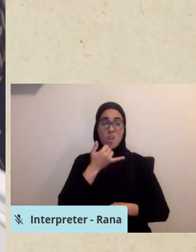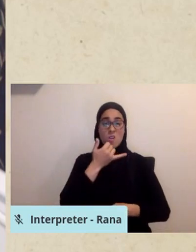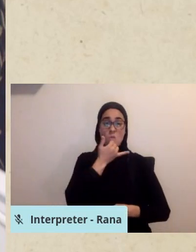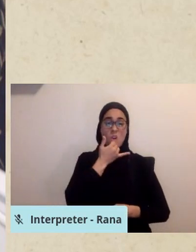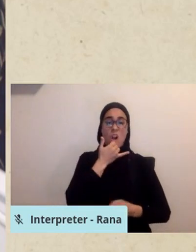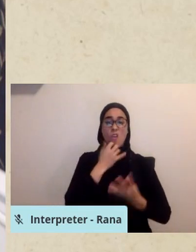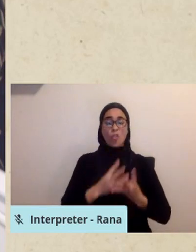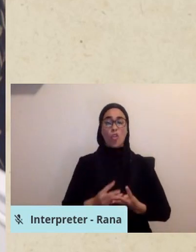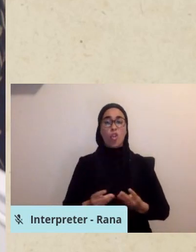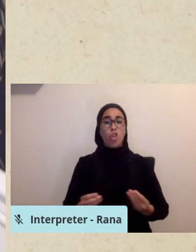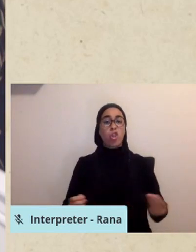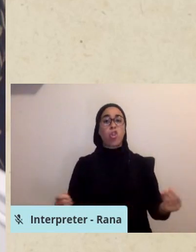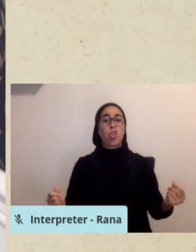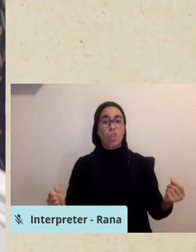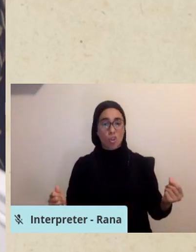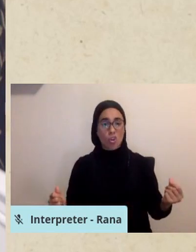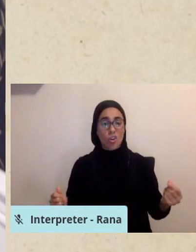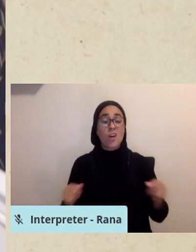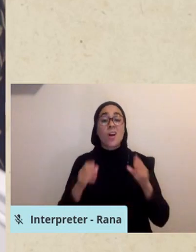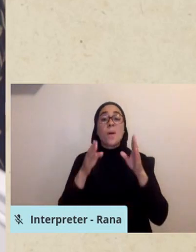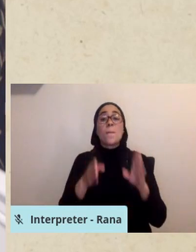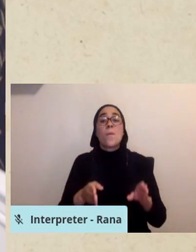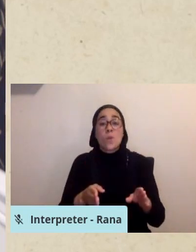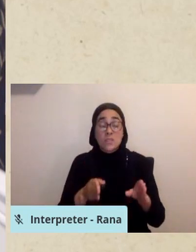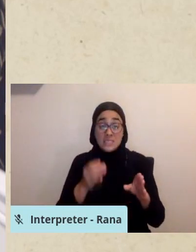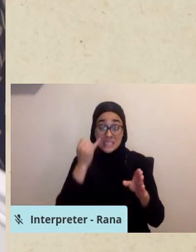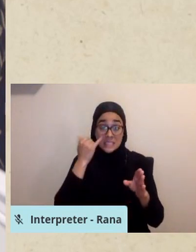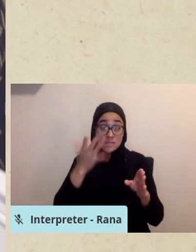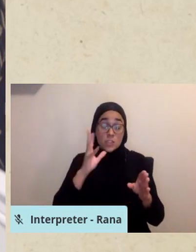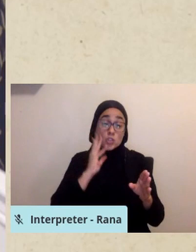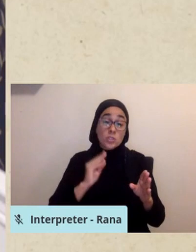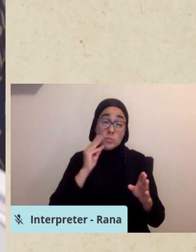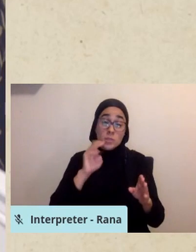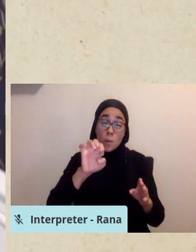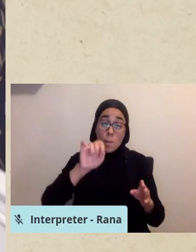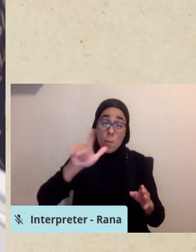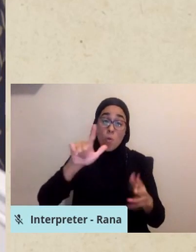degradation becomes a worse person than prior to their trauma.